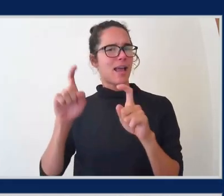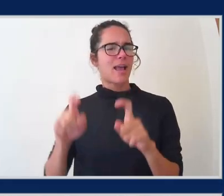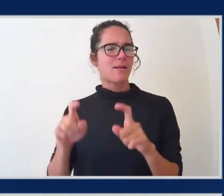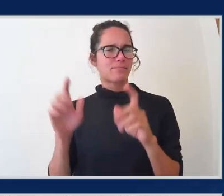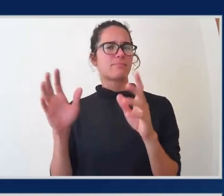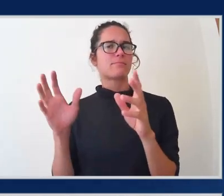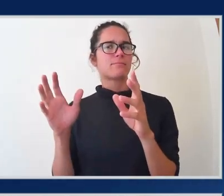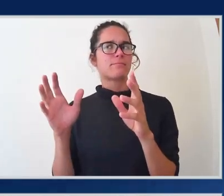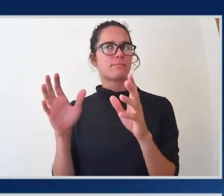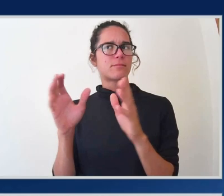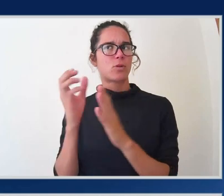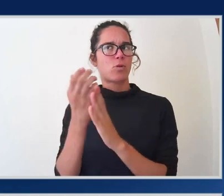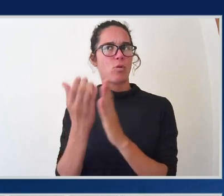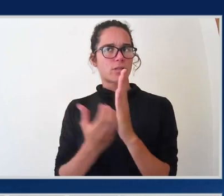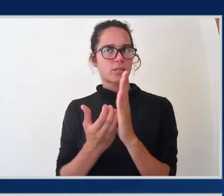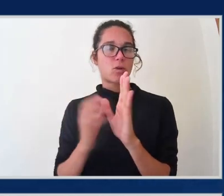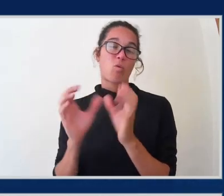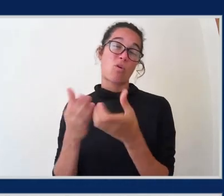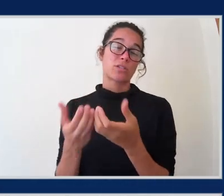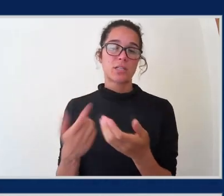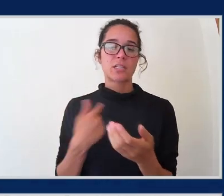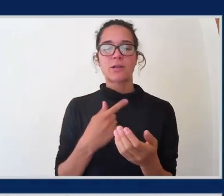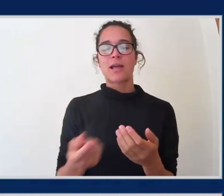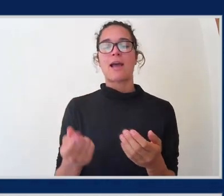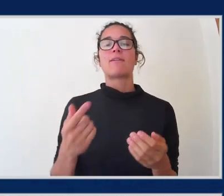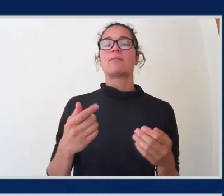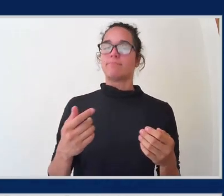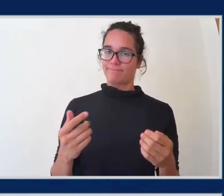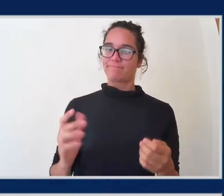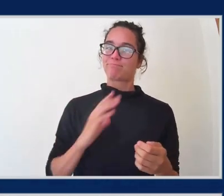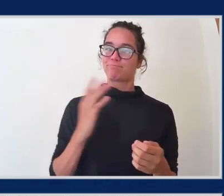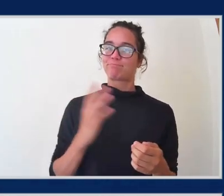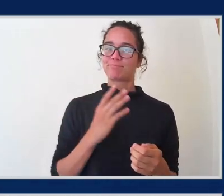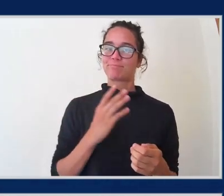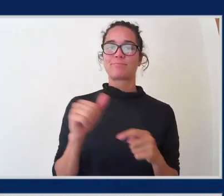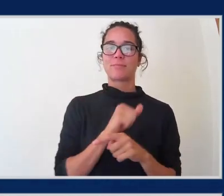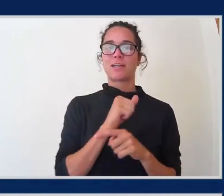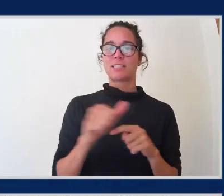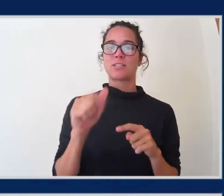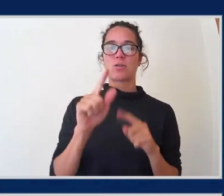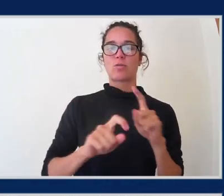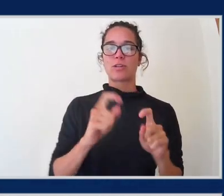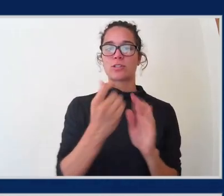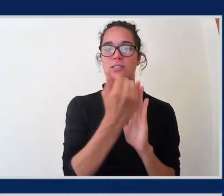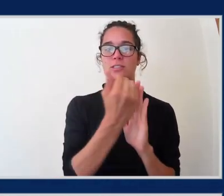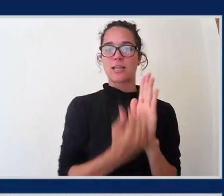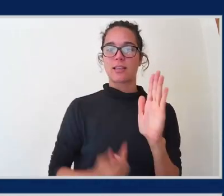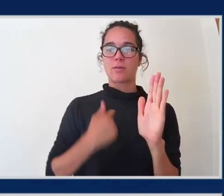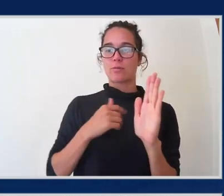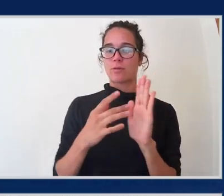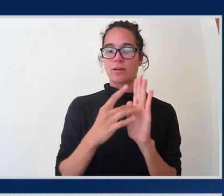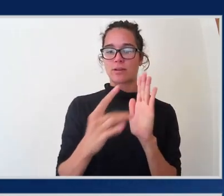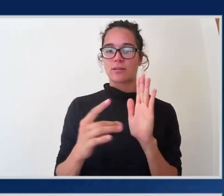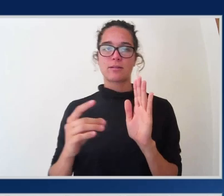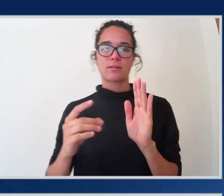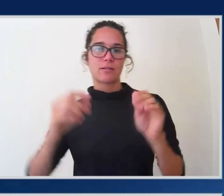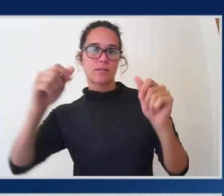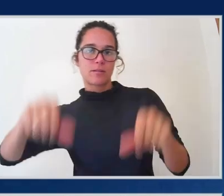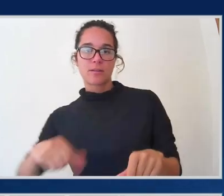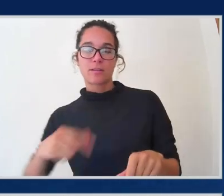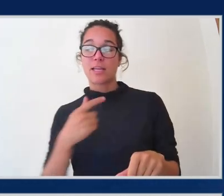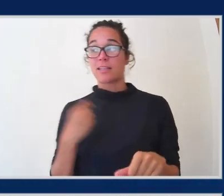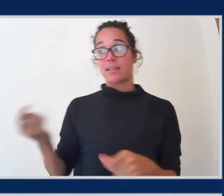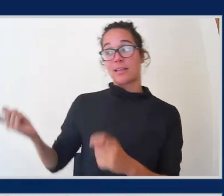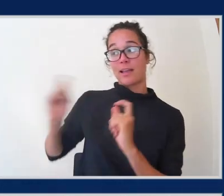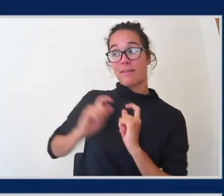hold on. This is the official practice question set that we took that question from, that we were so graciously granted permission to take the question from our